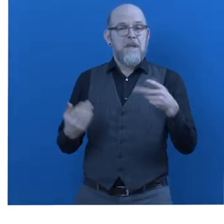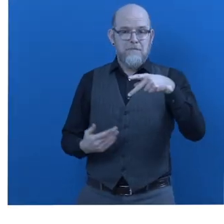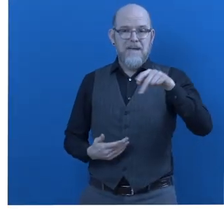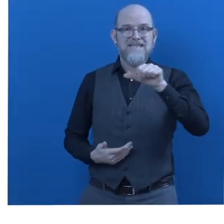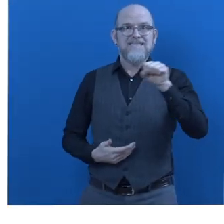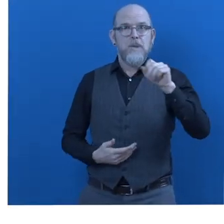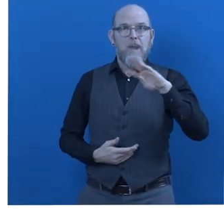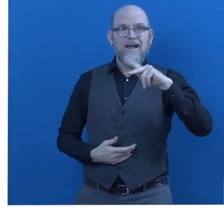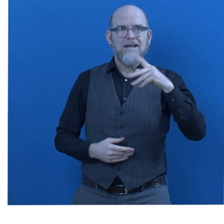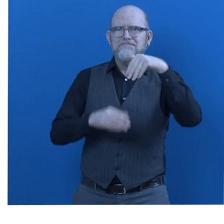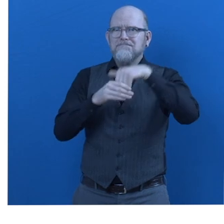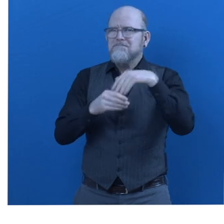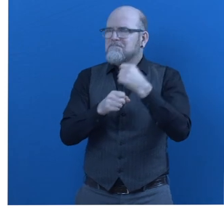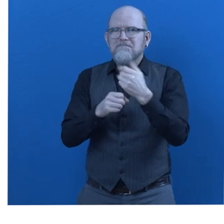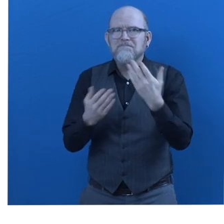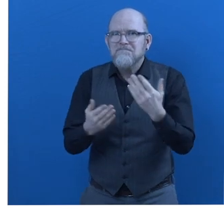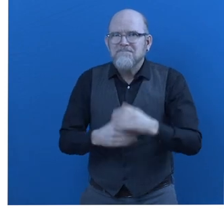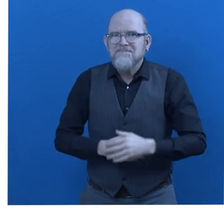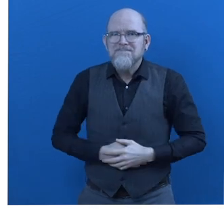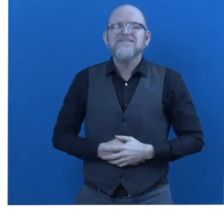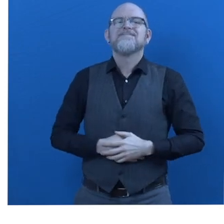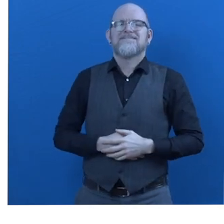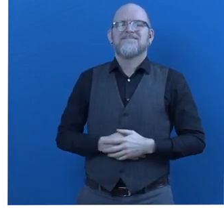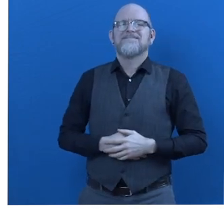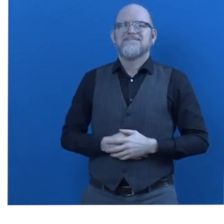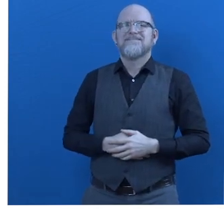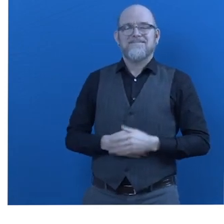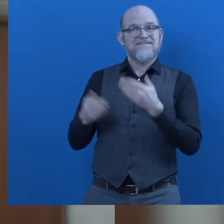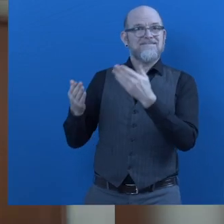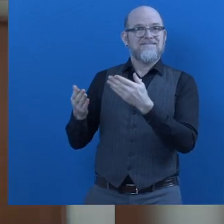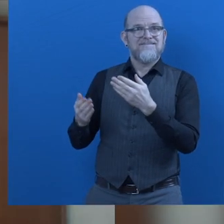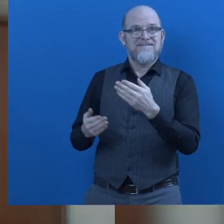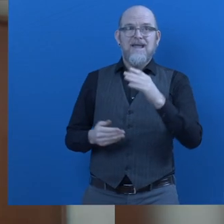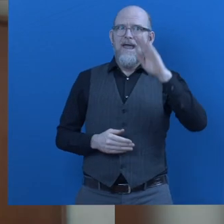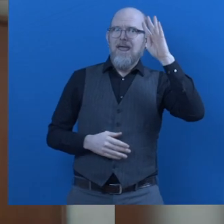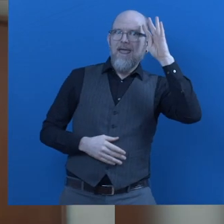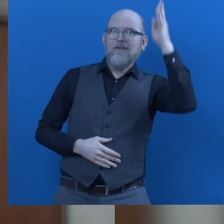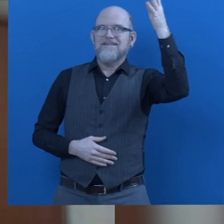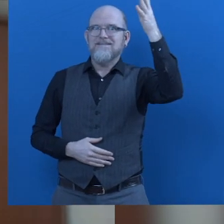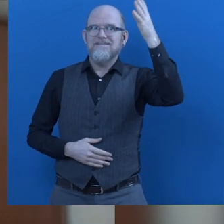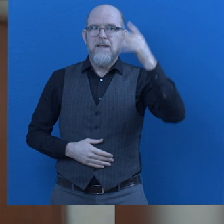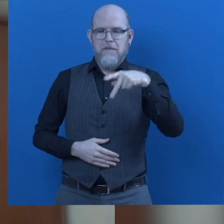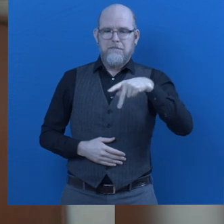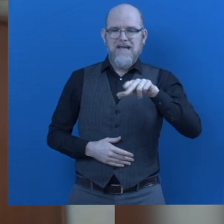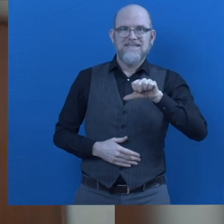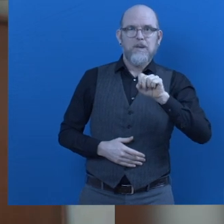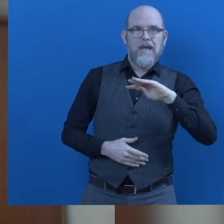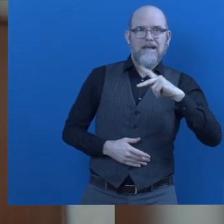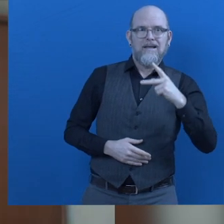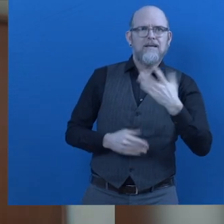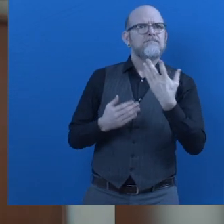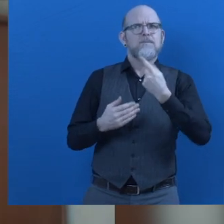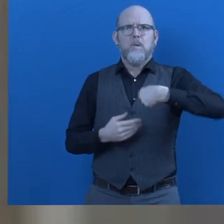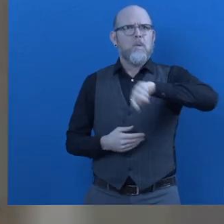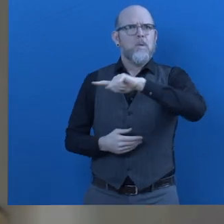What is Passwerk about? Der Grombaumt, Commercial Director. The innovation of Passwerk is that we focus on